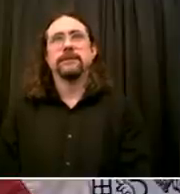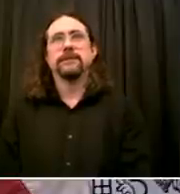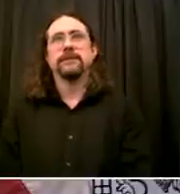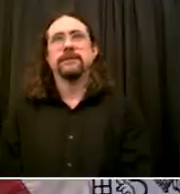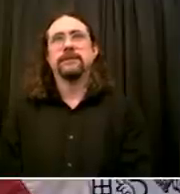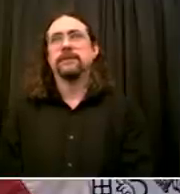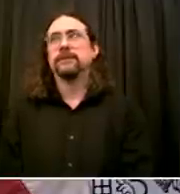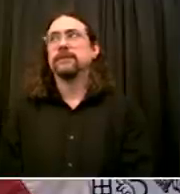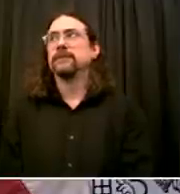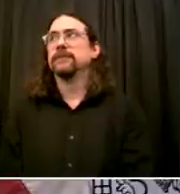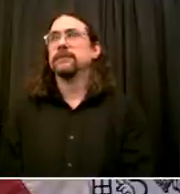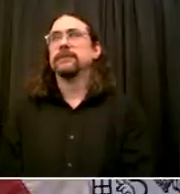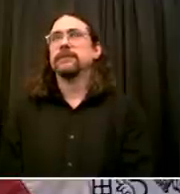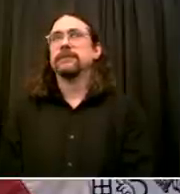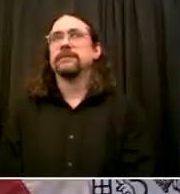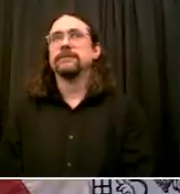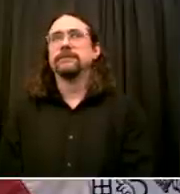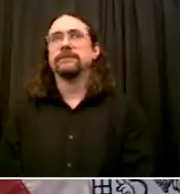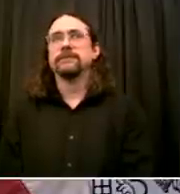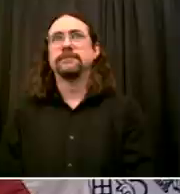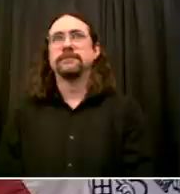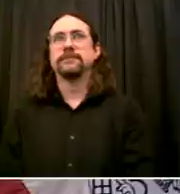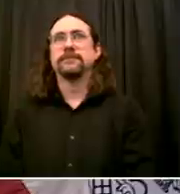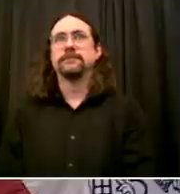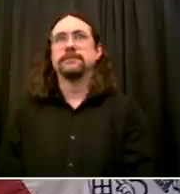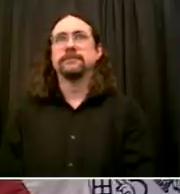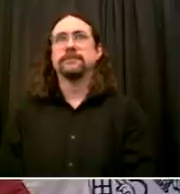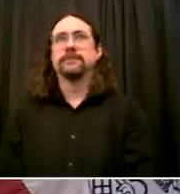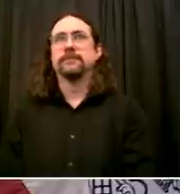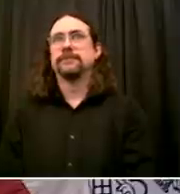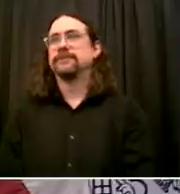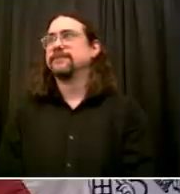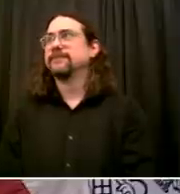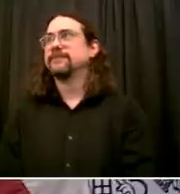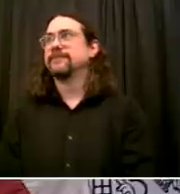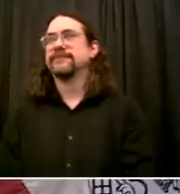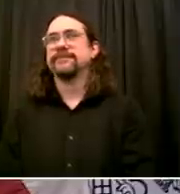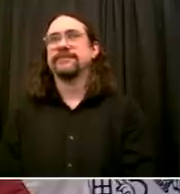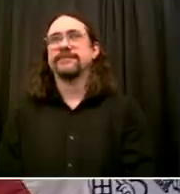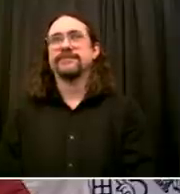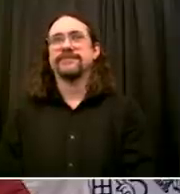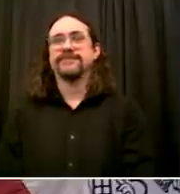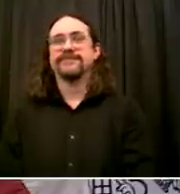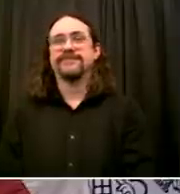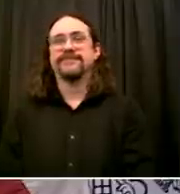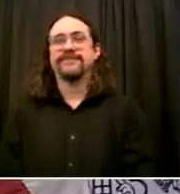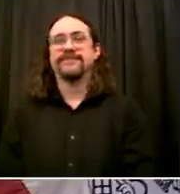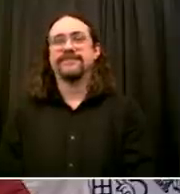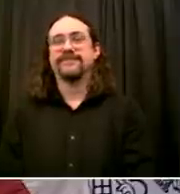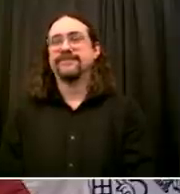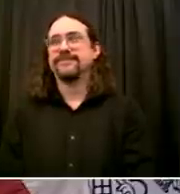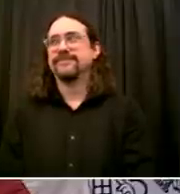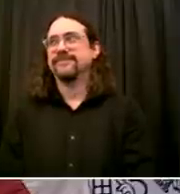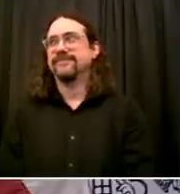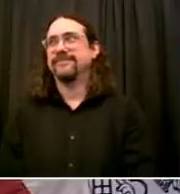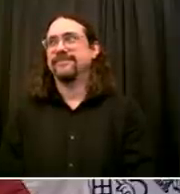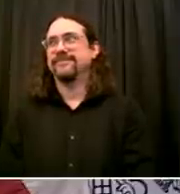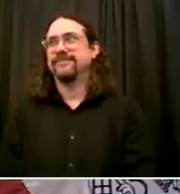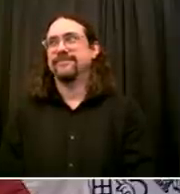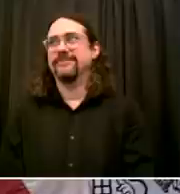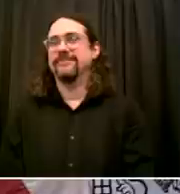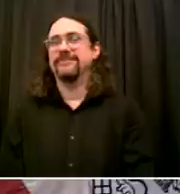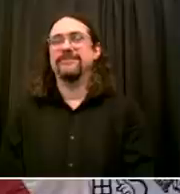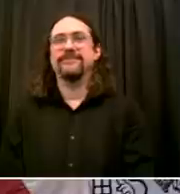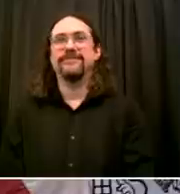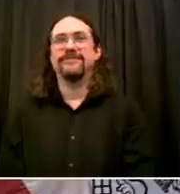crear algo mejor Y la ciudad de Nueva York será líder en el camino hacia